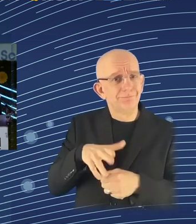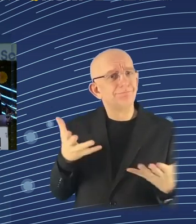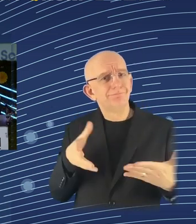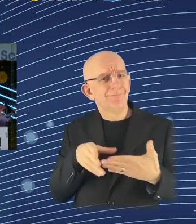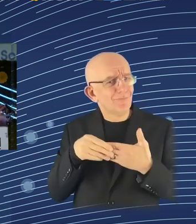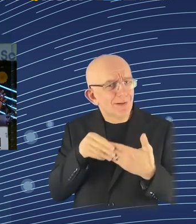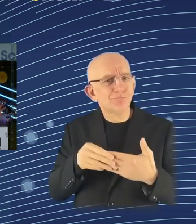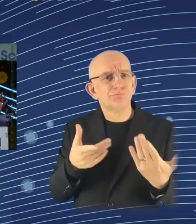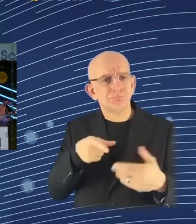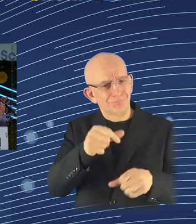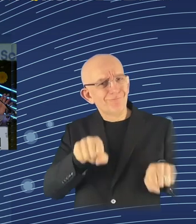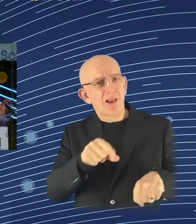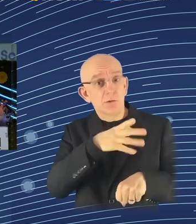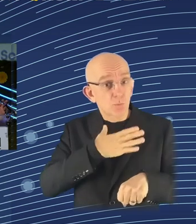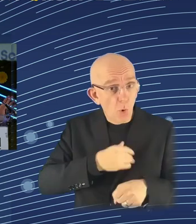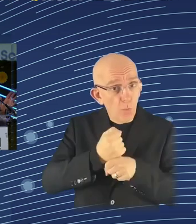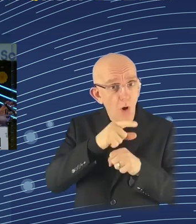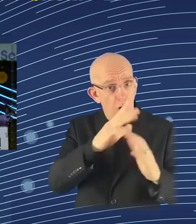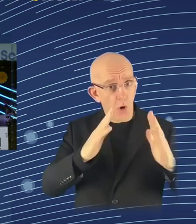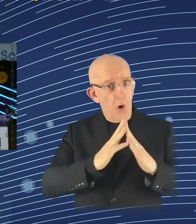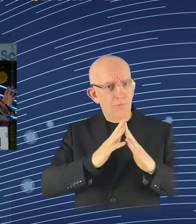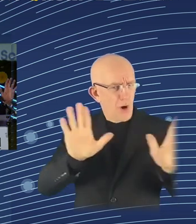As productivity is rising, hours are falling.